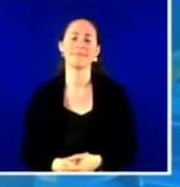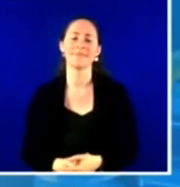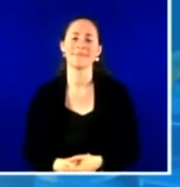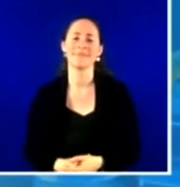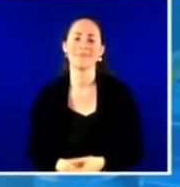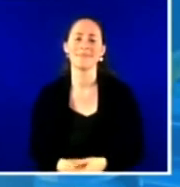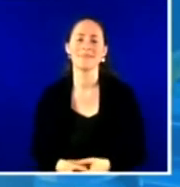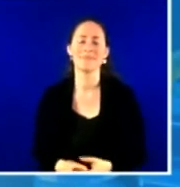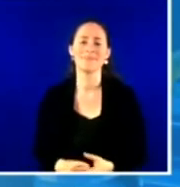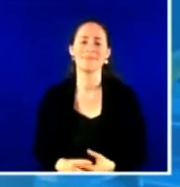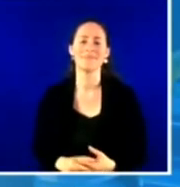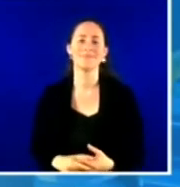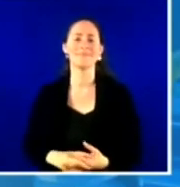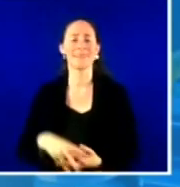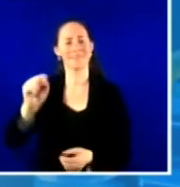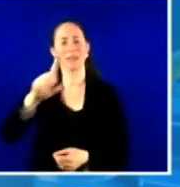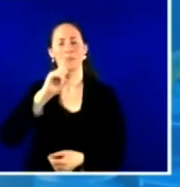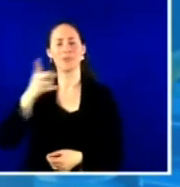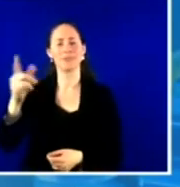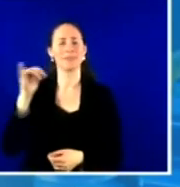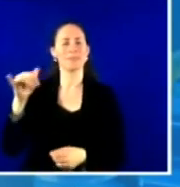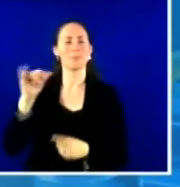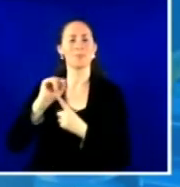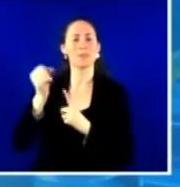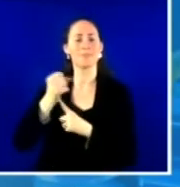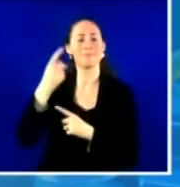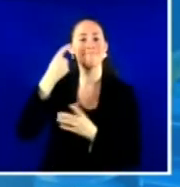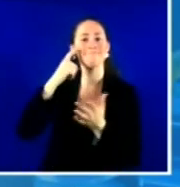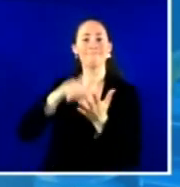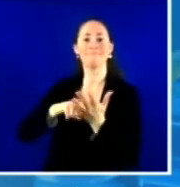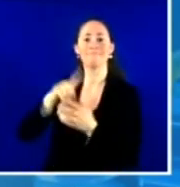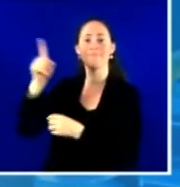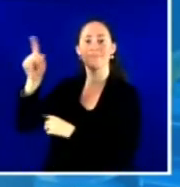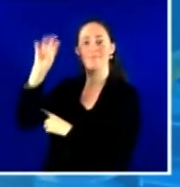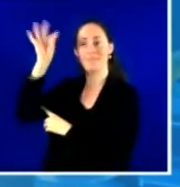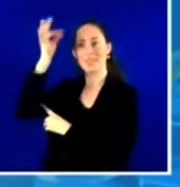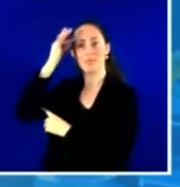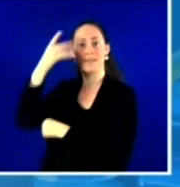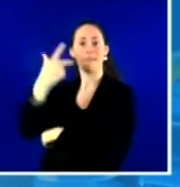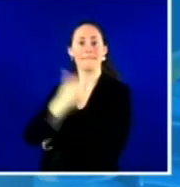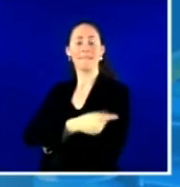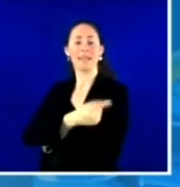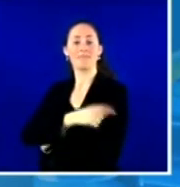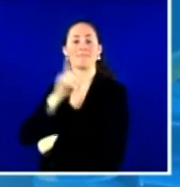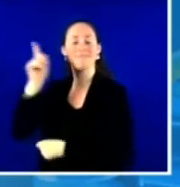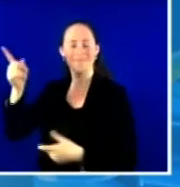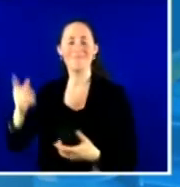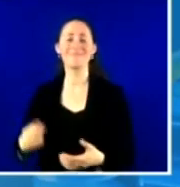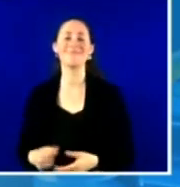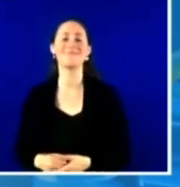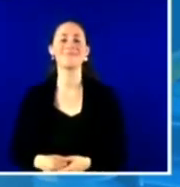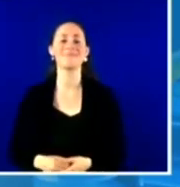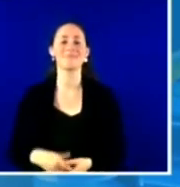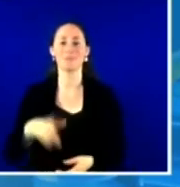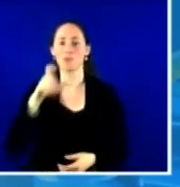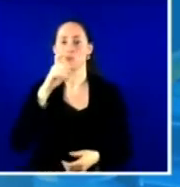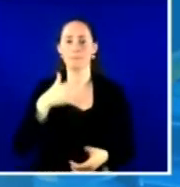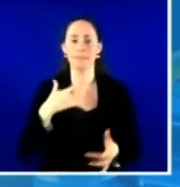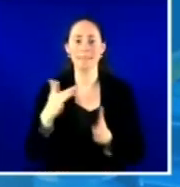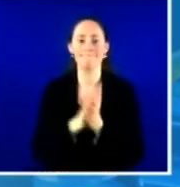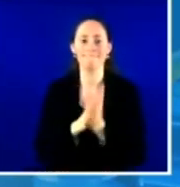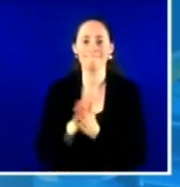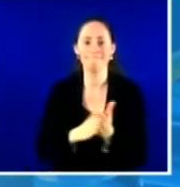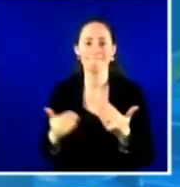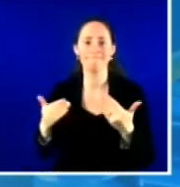have seen it in the federal vaccination channels, that those who were most eager got vaccinated kind of first and as soon as they could.